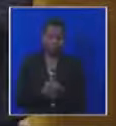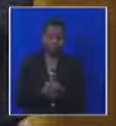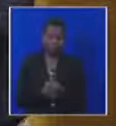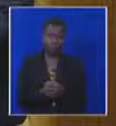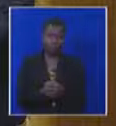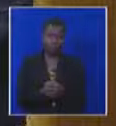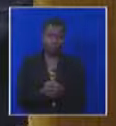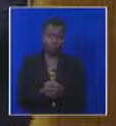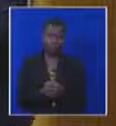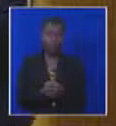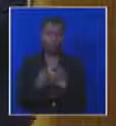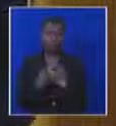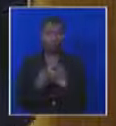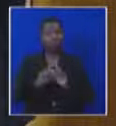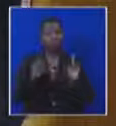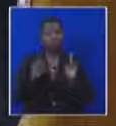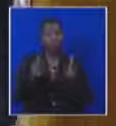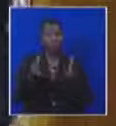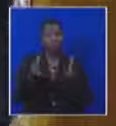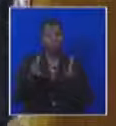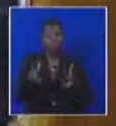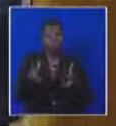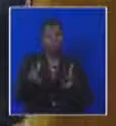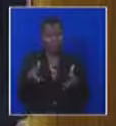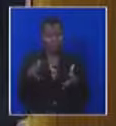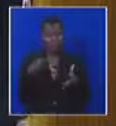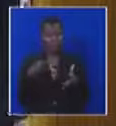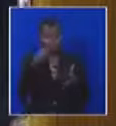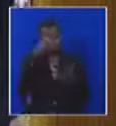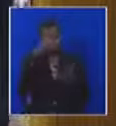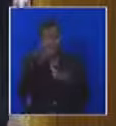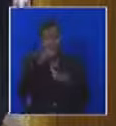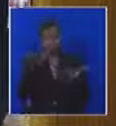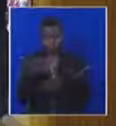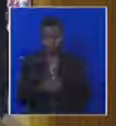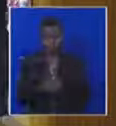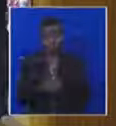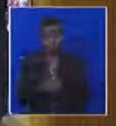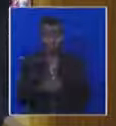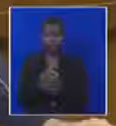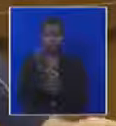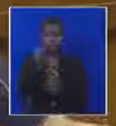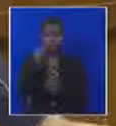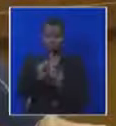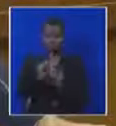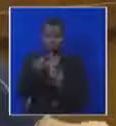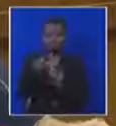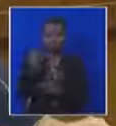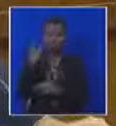But let me now say, let me now say, there's a speaker who's going to come up here next.